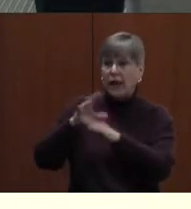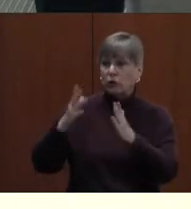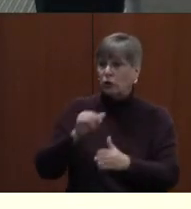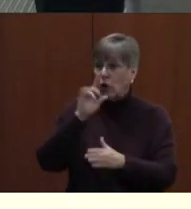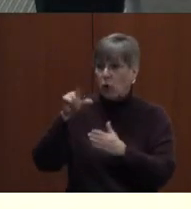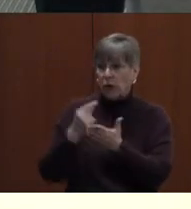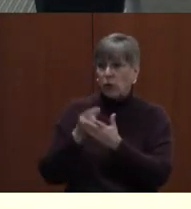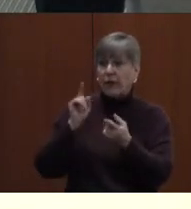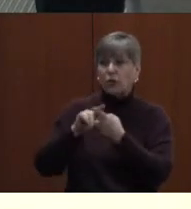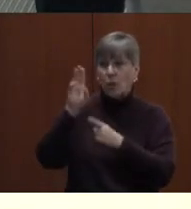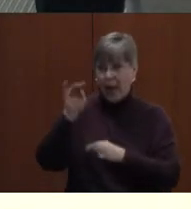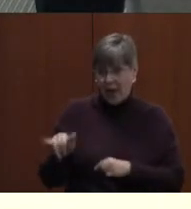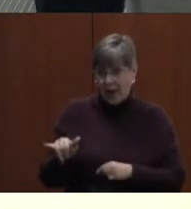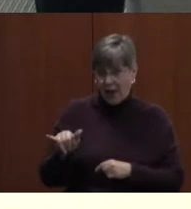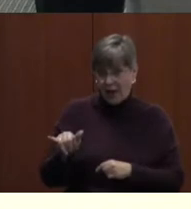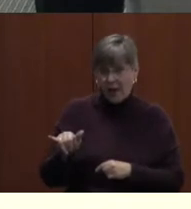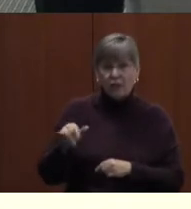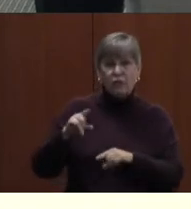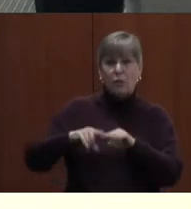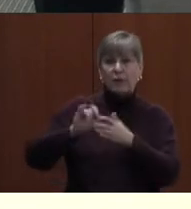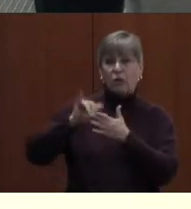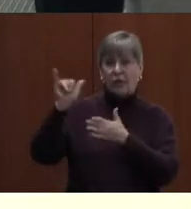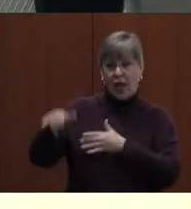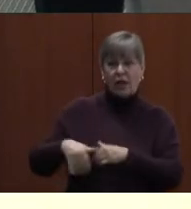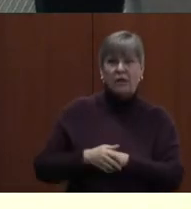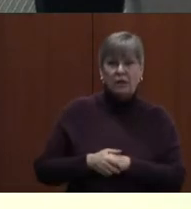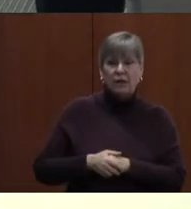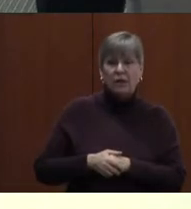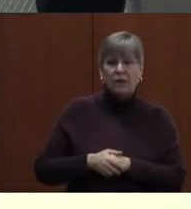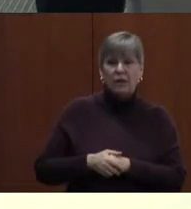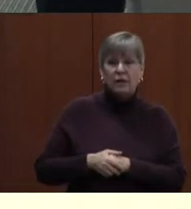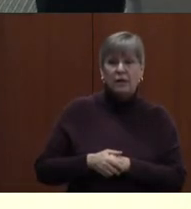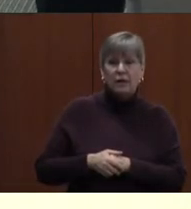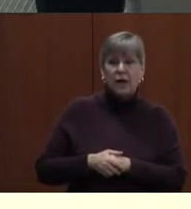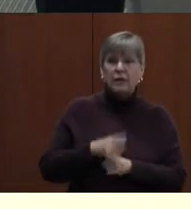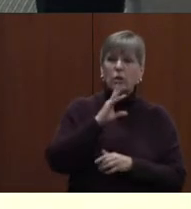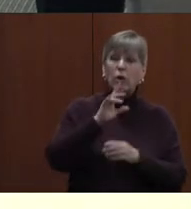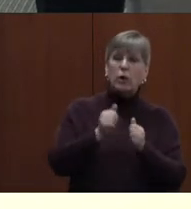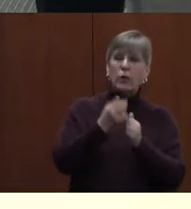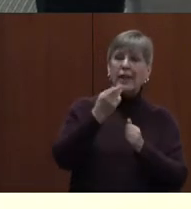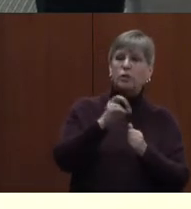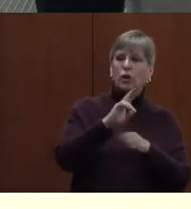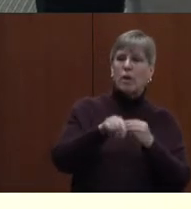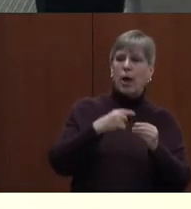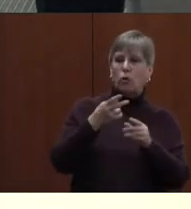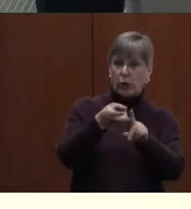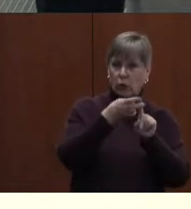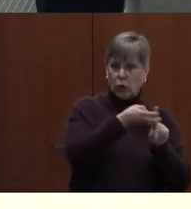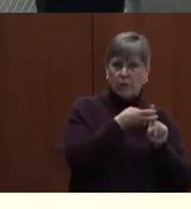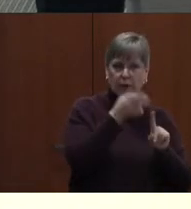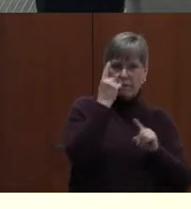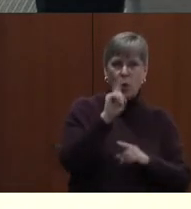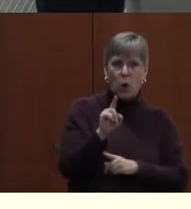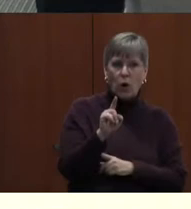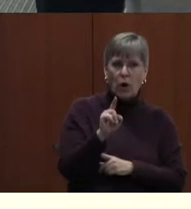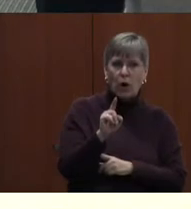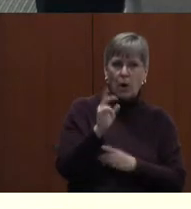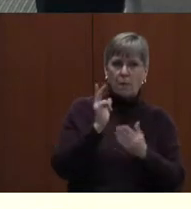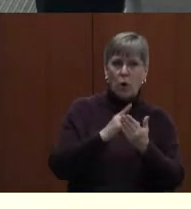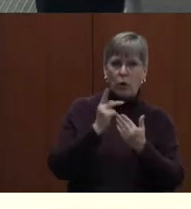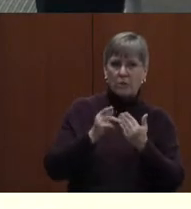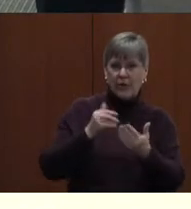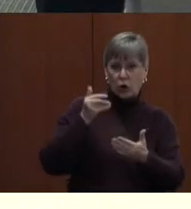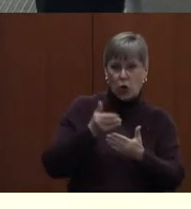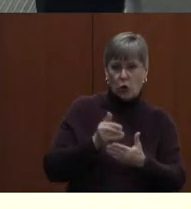graduate until May, so based on that and talking with HR about recruitment for programs that are